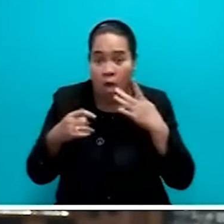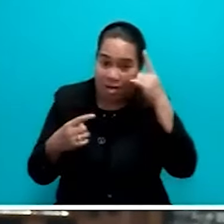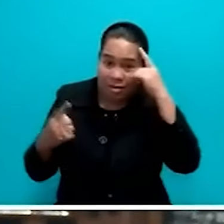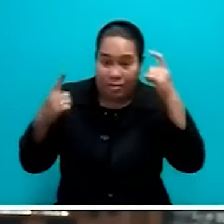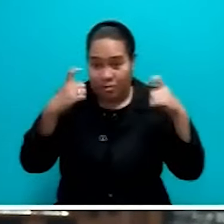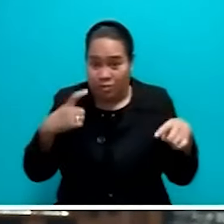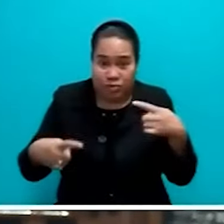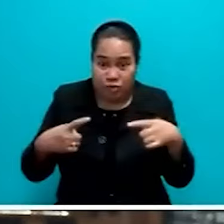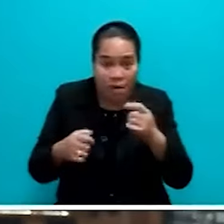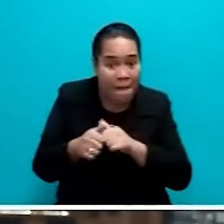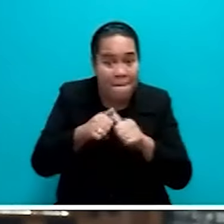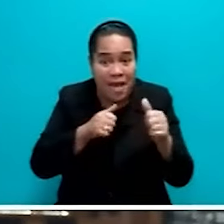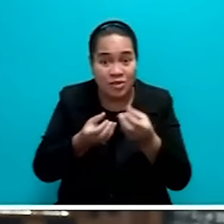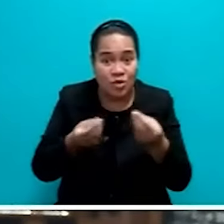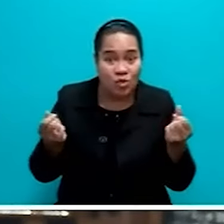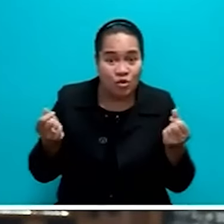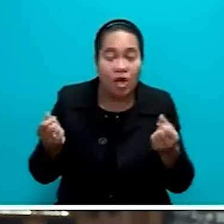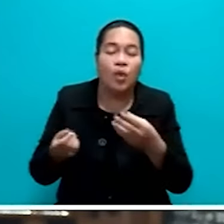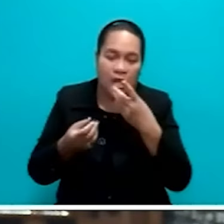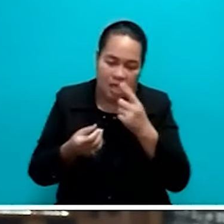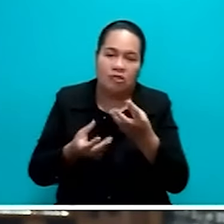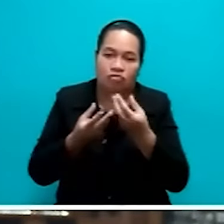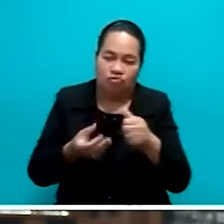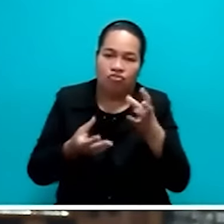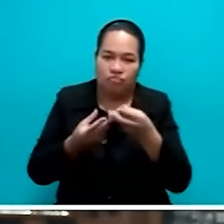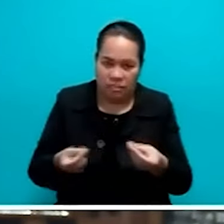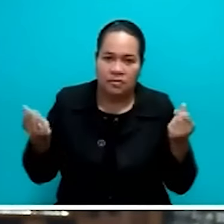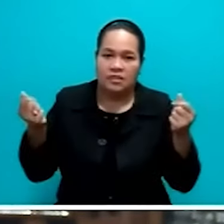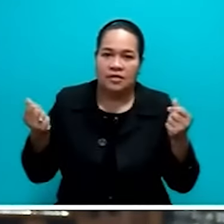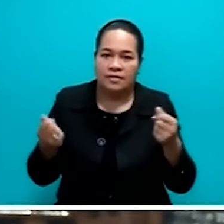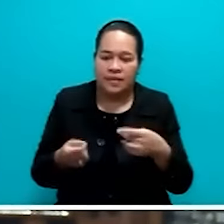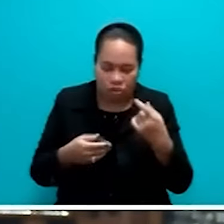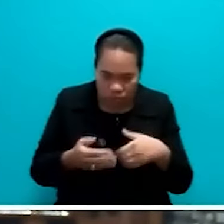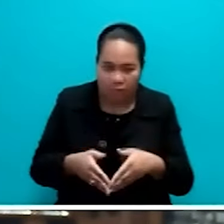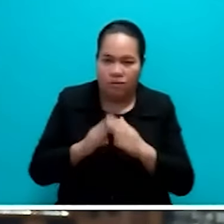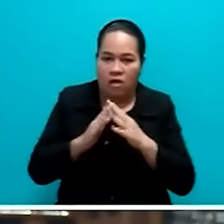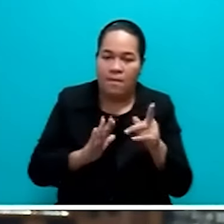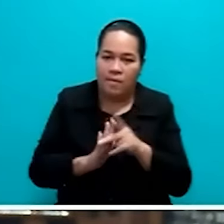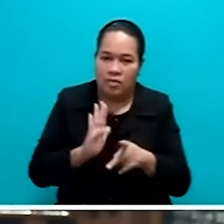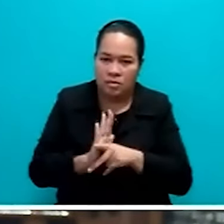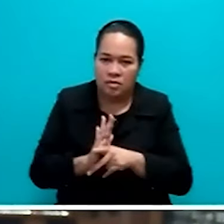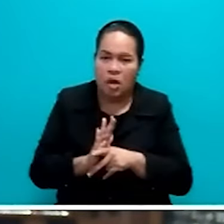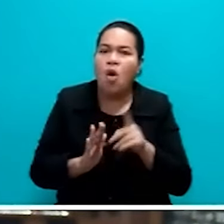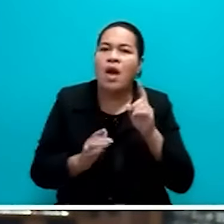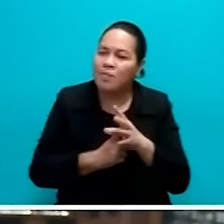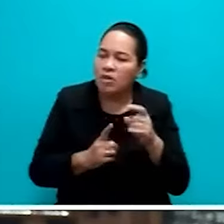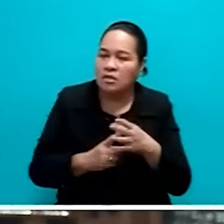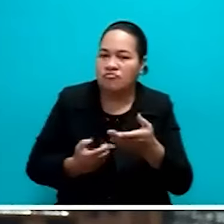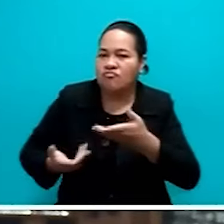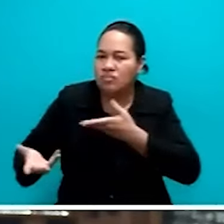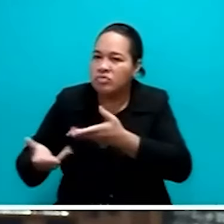the best solutions to our challenges. The formulation of policy through consultation with all stakeholders